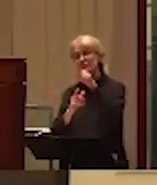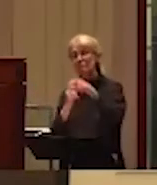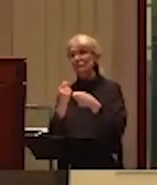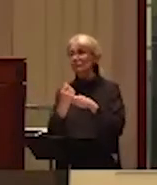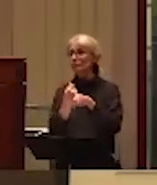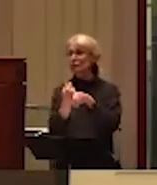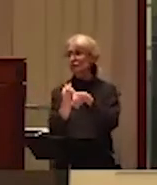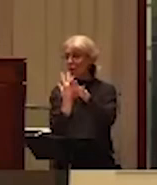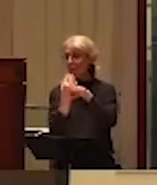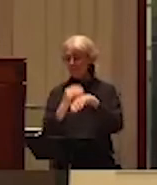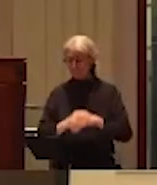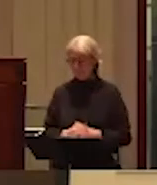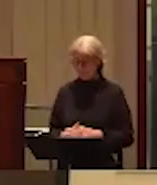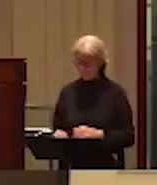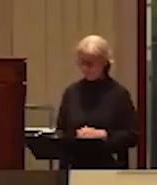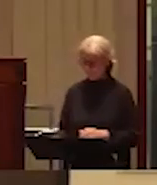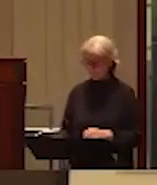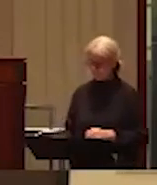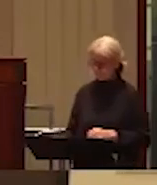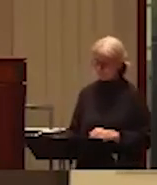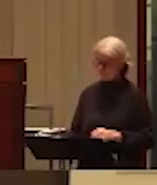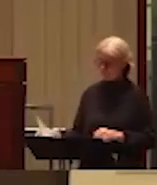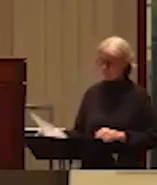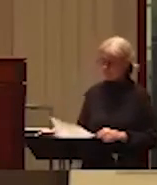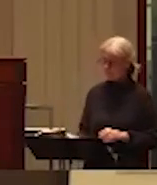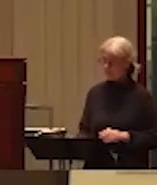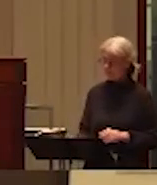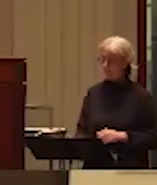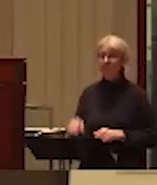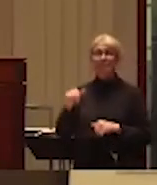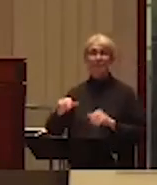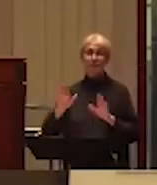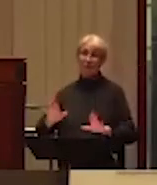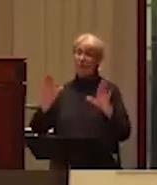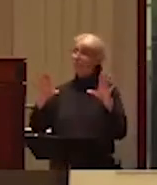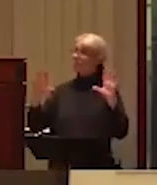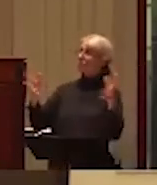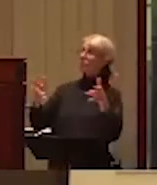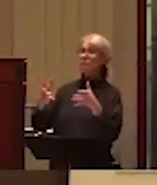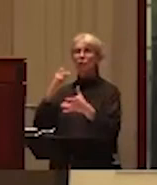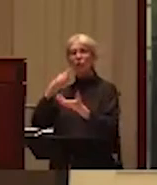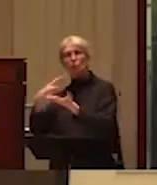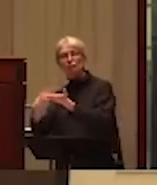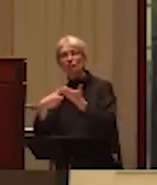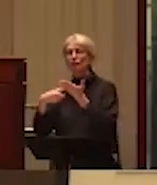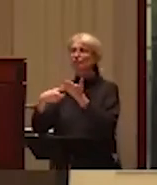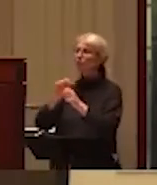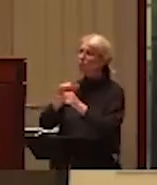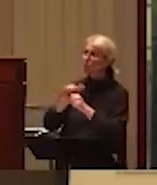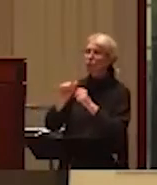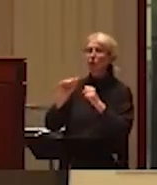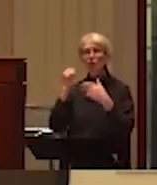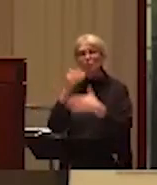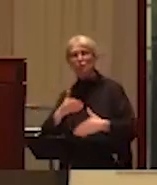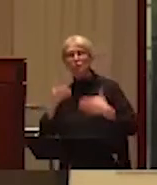are joining us online. This is a wonderful space in which to work and play and discuss and engage